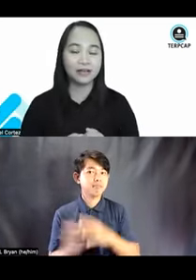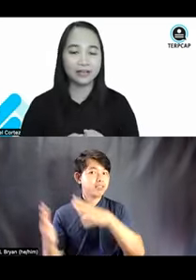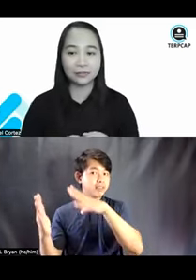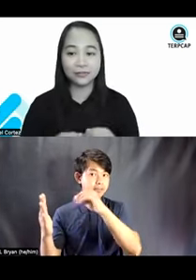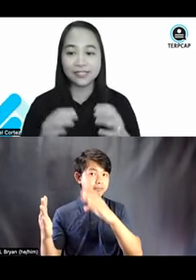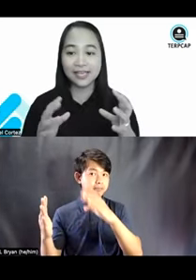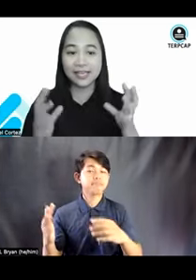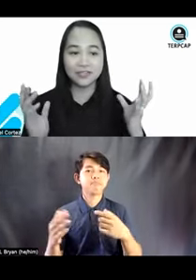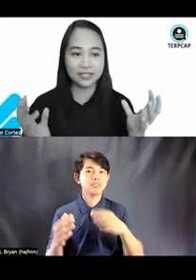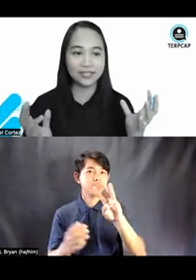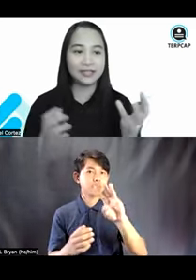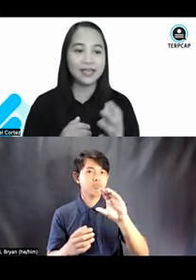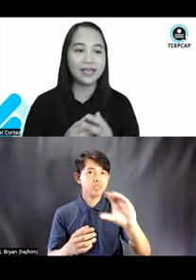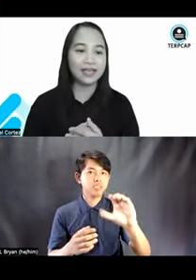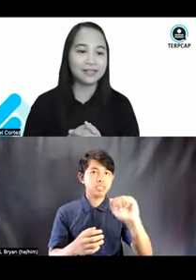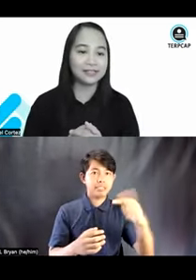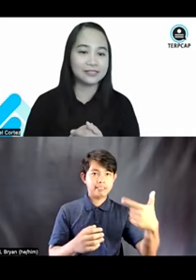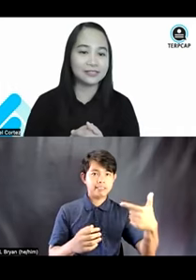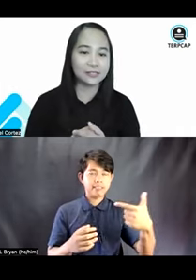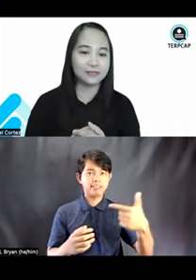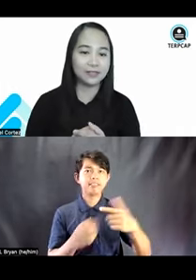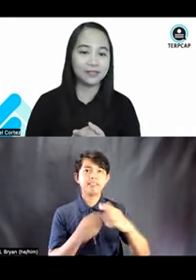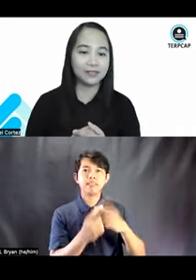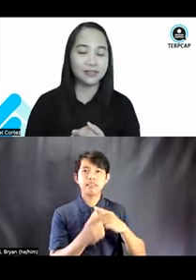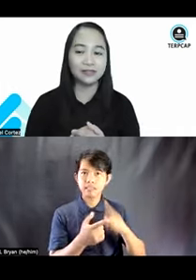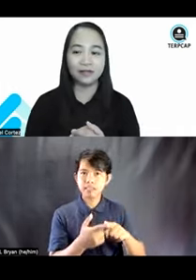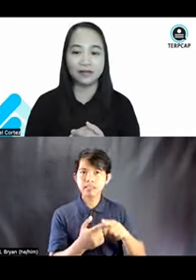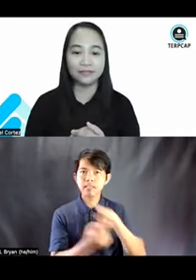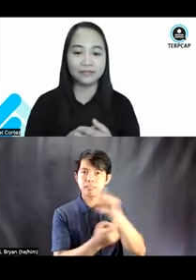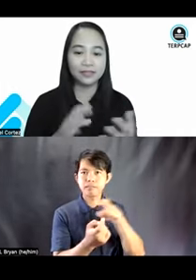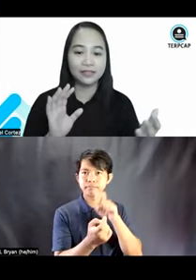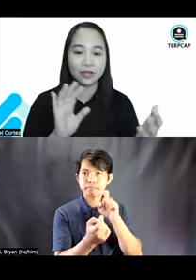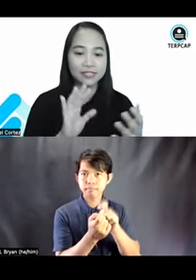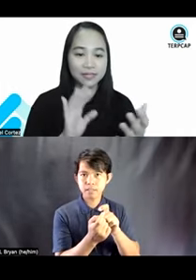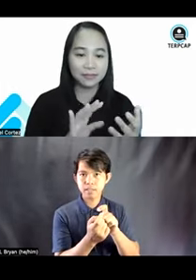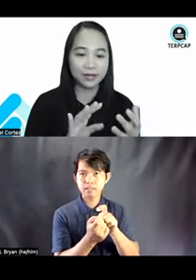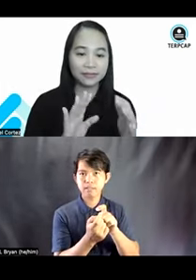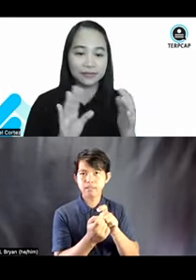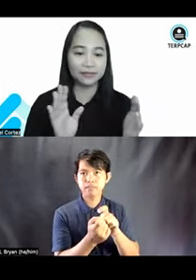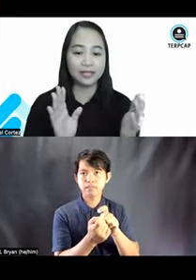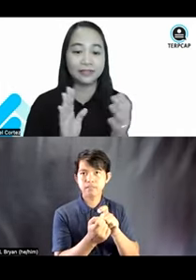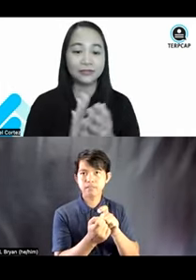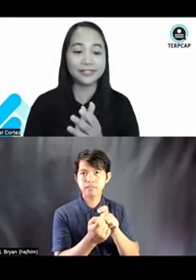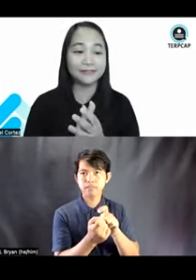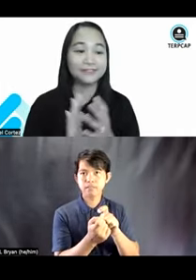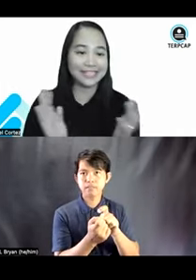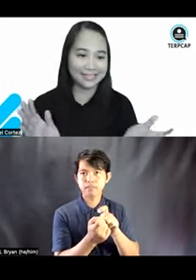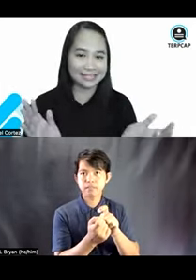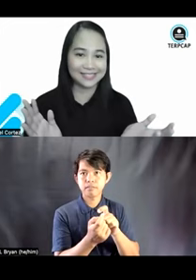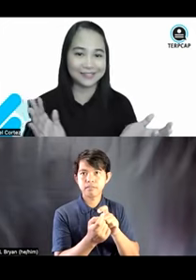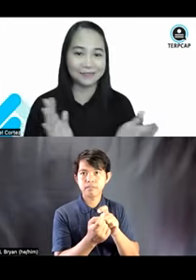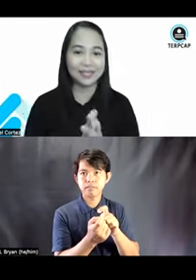WCAG, and it specifically talks about the alternative